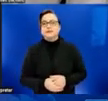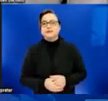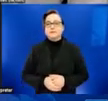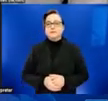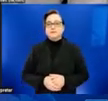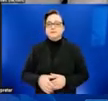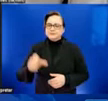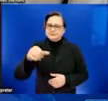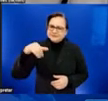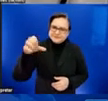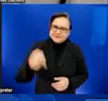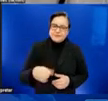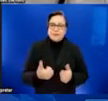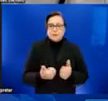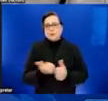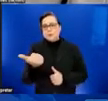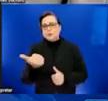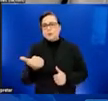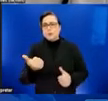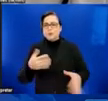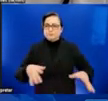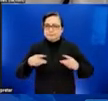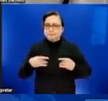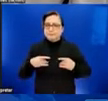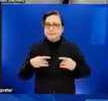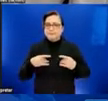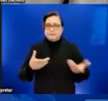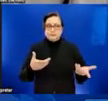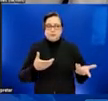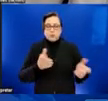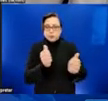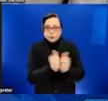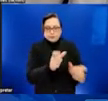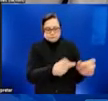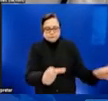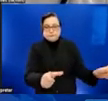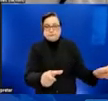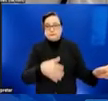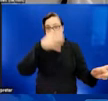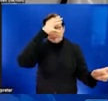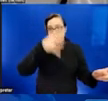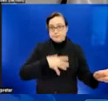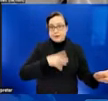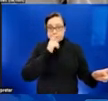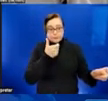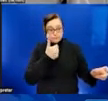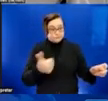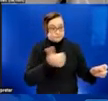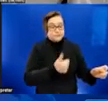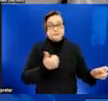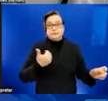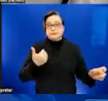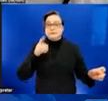not exclusively. And not all gay, bisexual, or other men who have sex with men will or have or will get